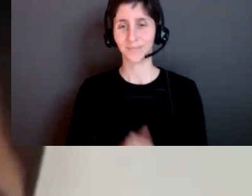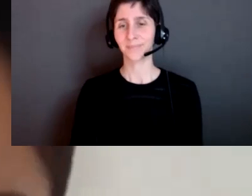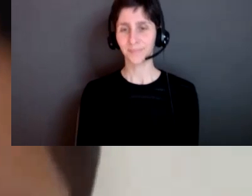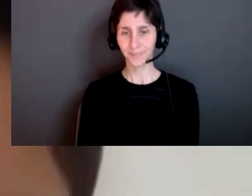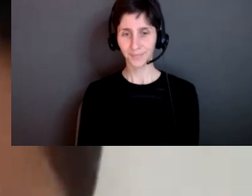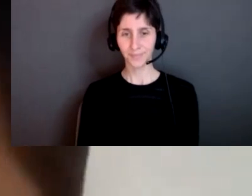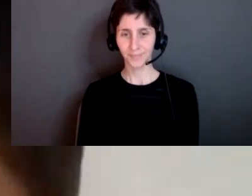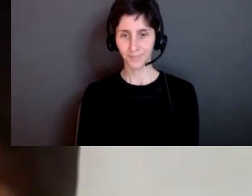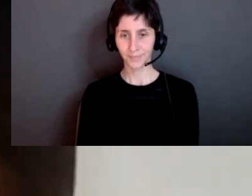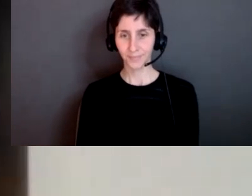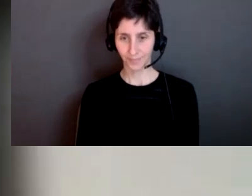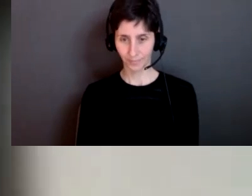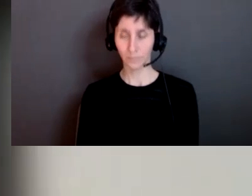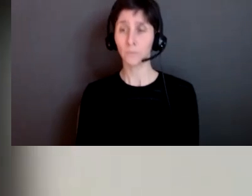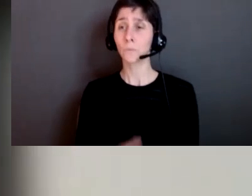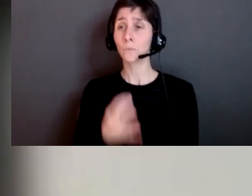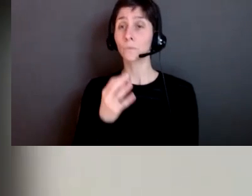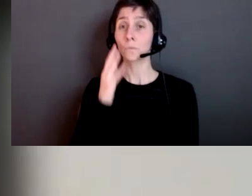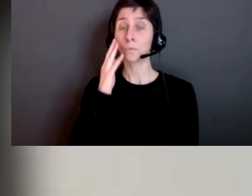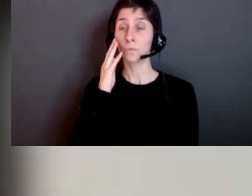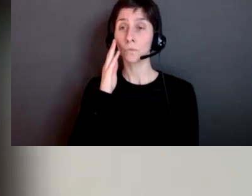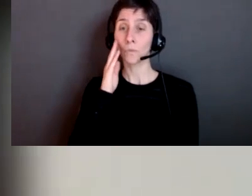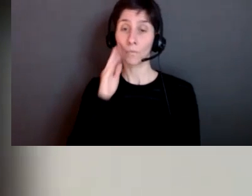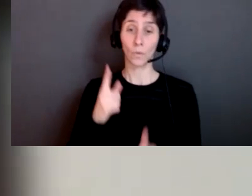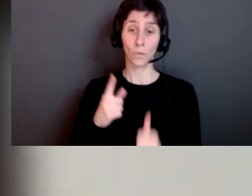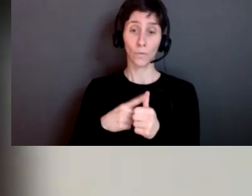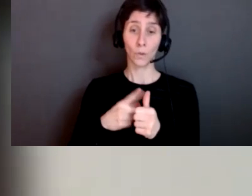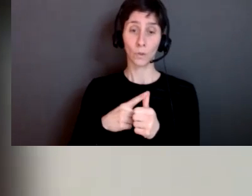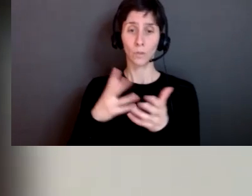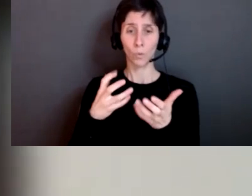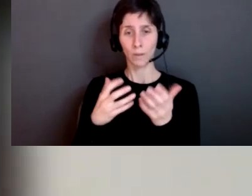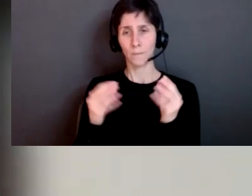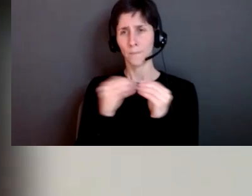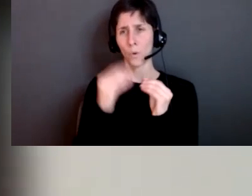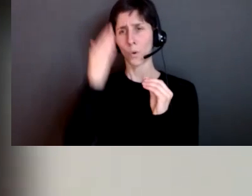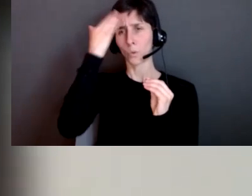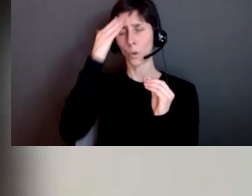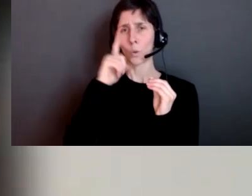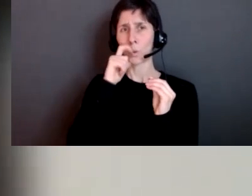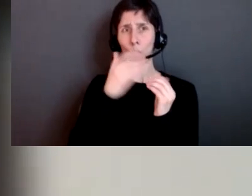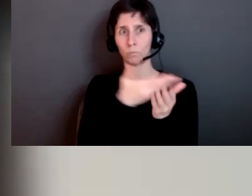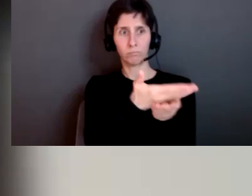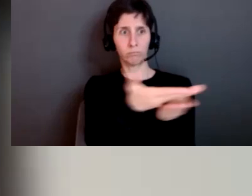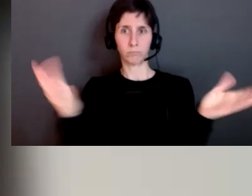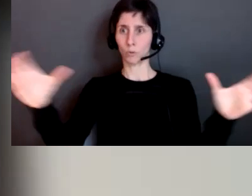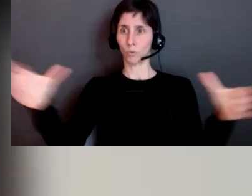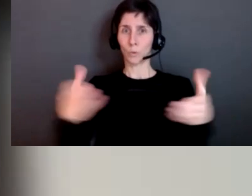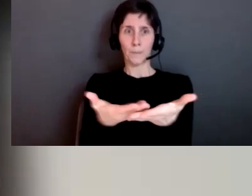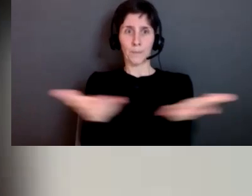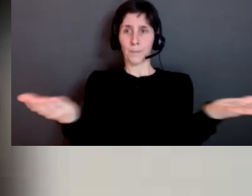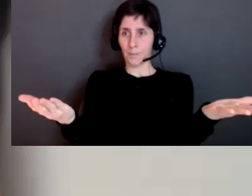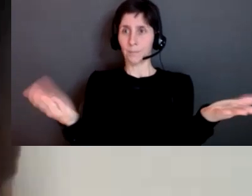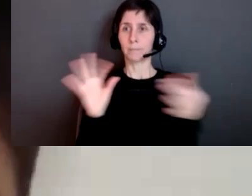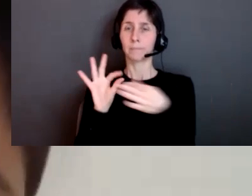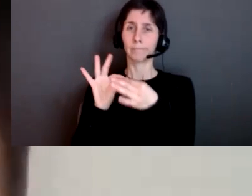i share my slides i do want to have a better sense a better sense of who we are as a group on the topic